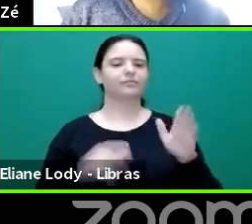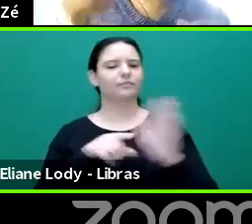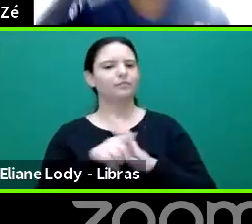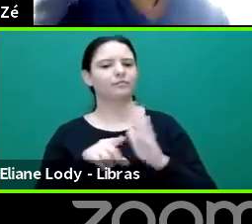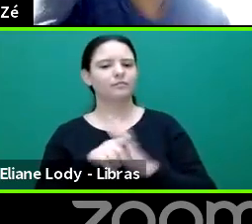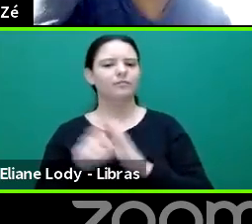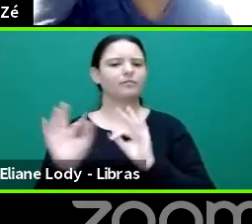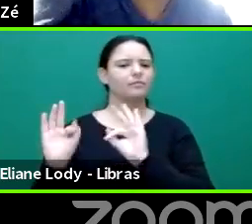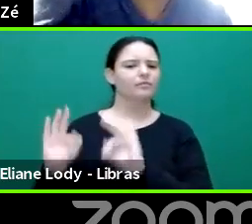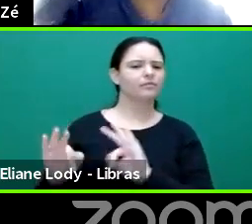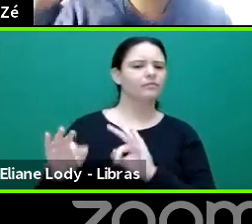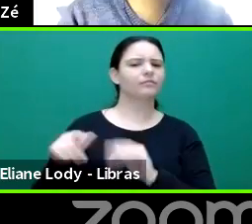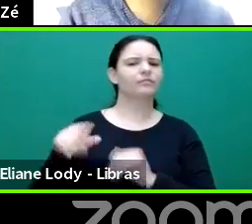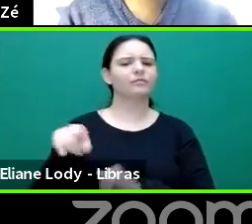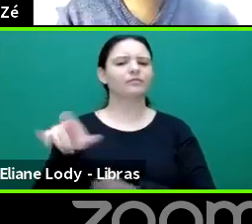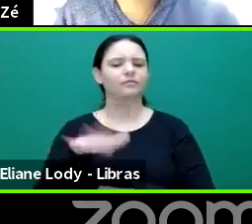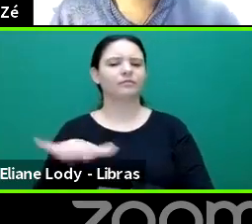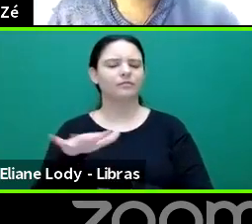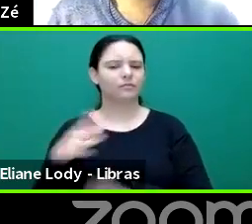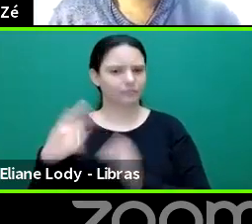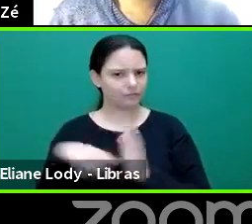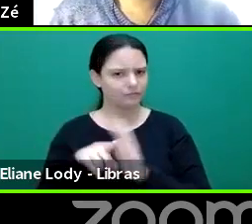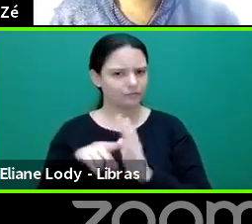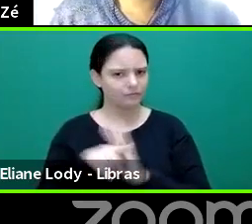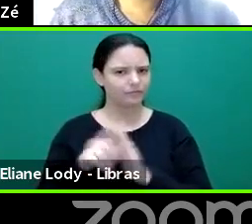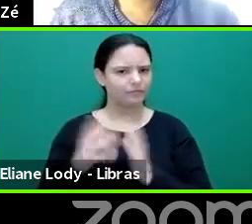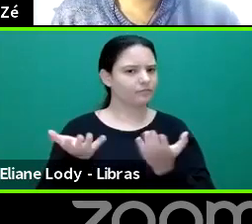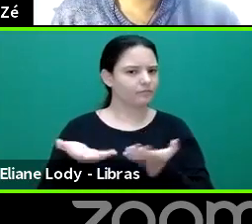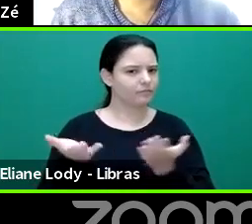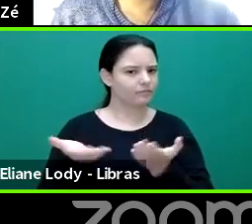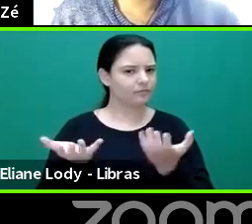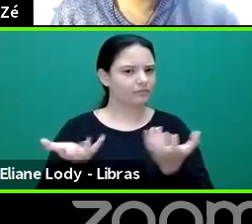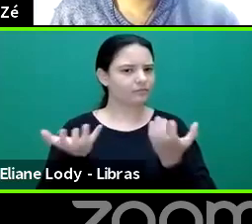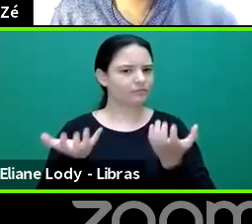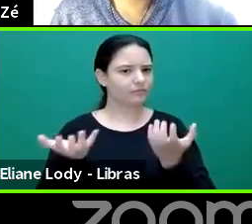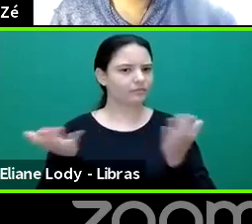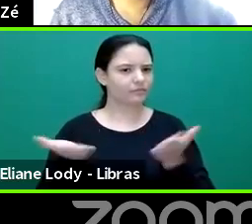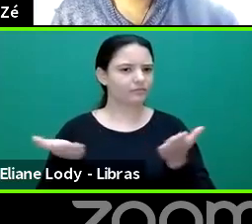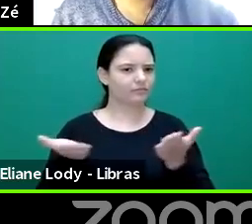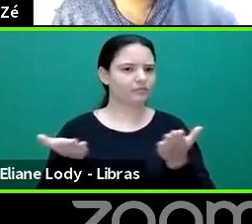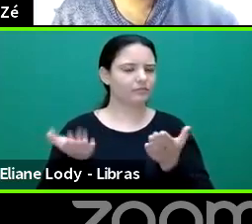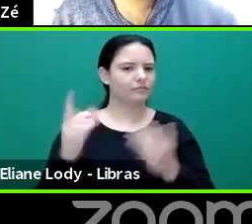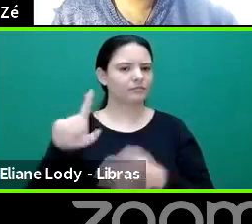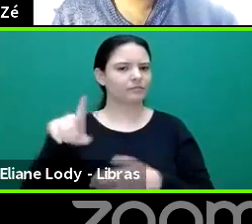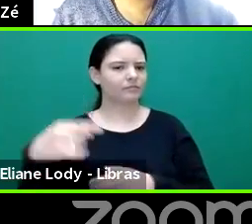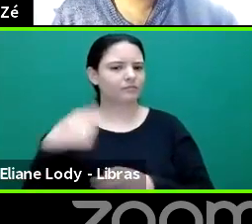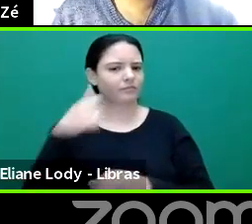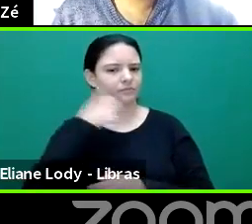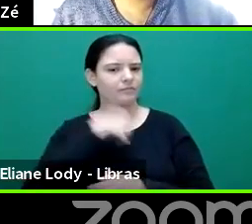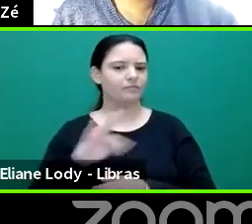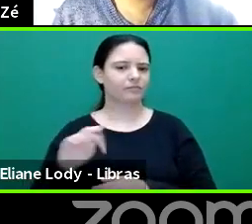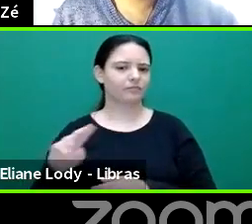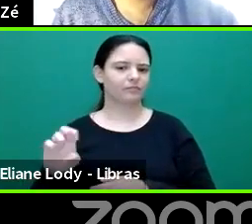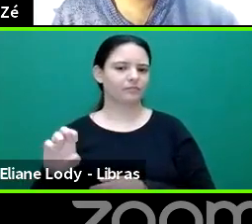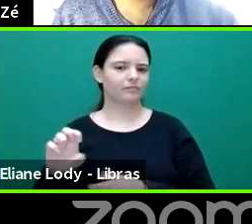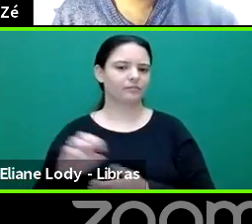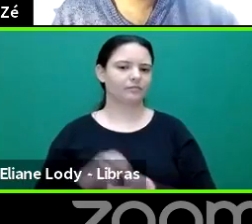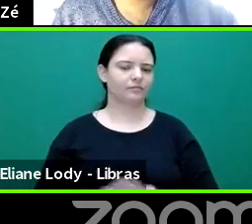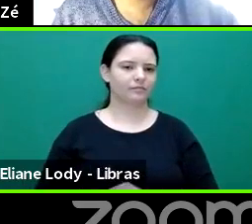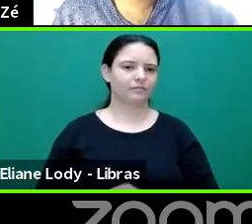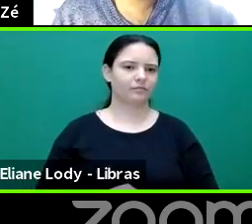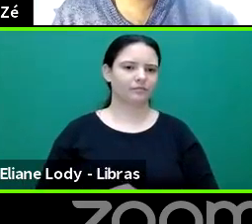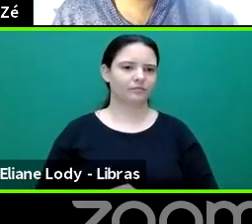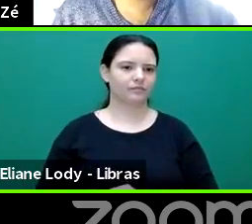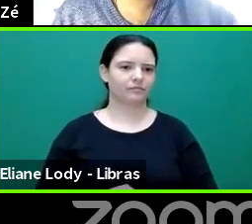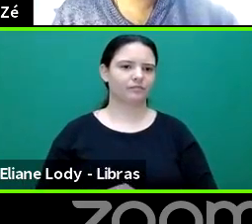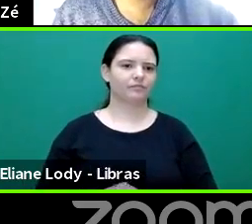question or fair, if you would like to ask your question, maybe that could start and